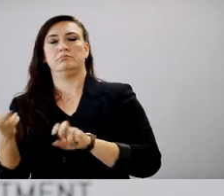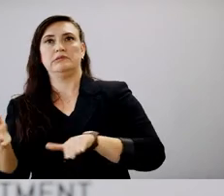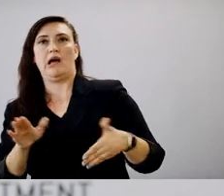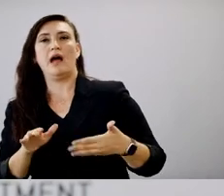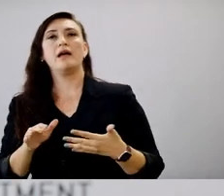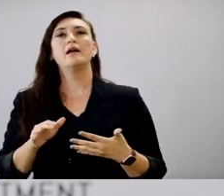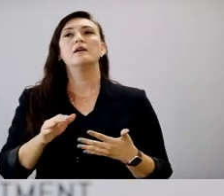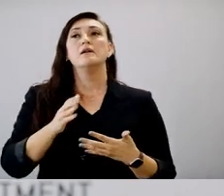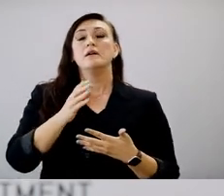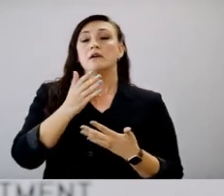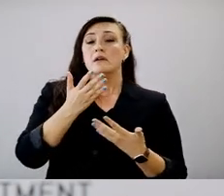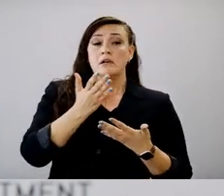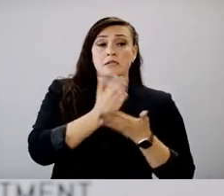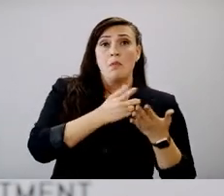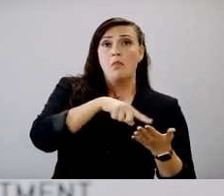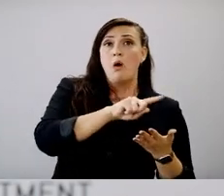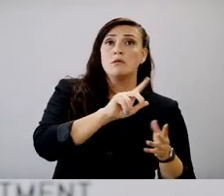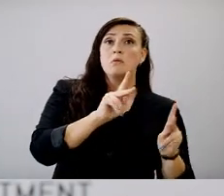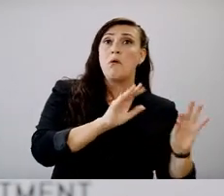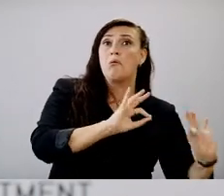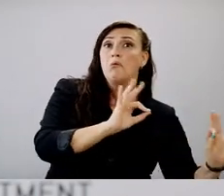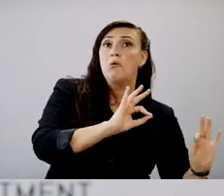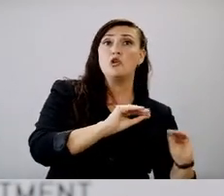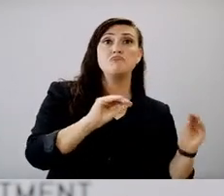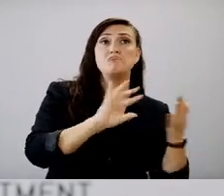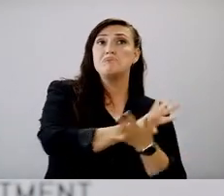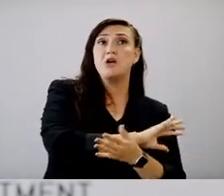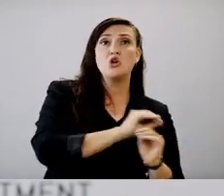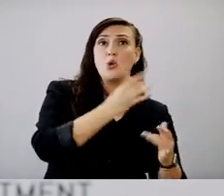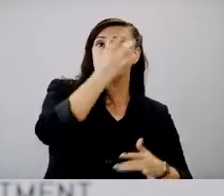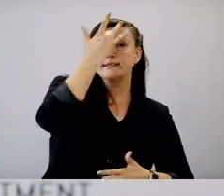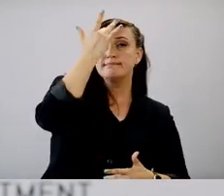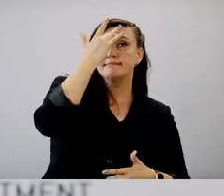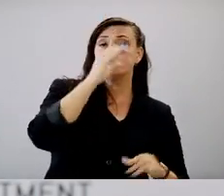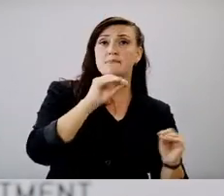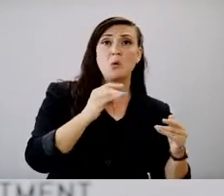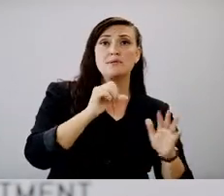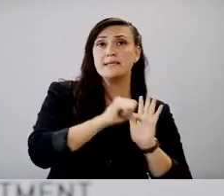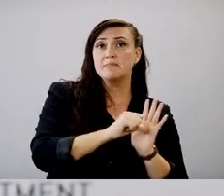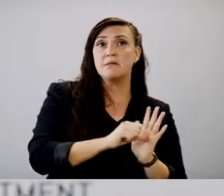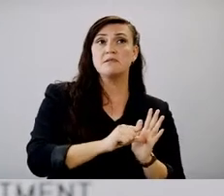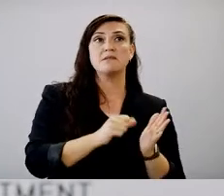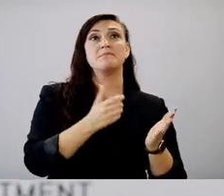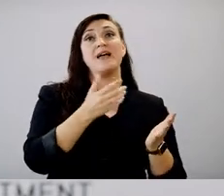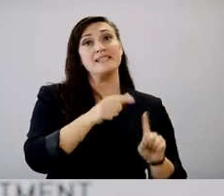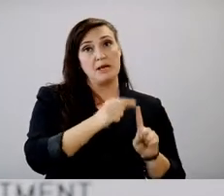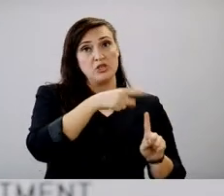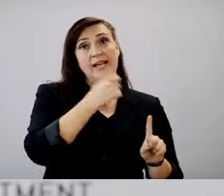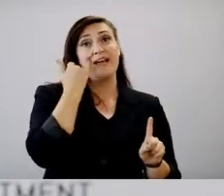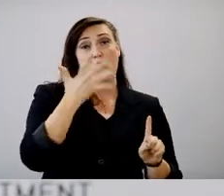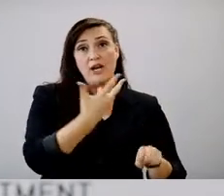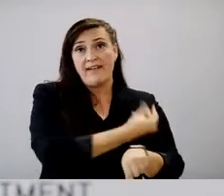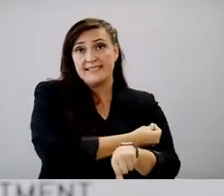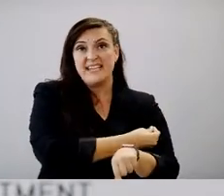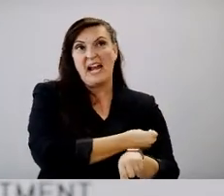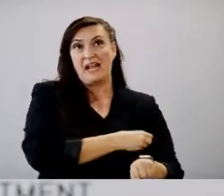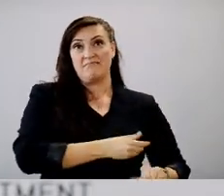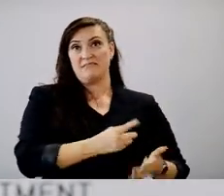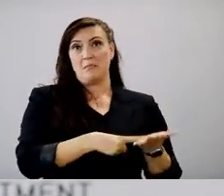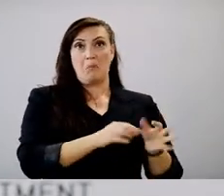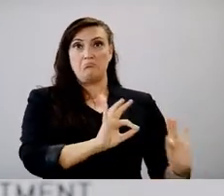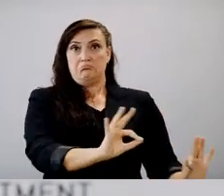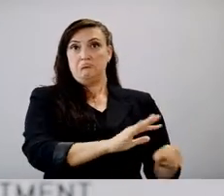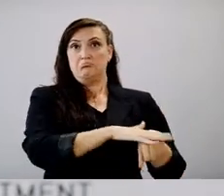people that are asymptomatic, especially those that, that may have already received the vaccine. And we have people that are getting